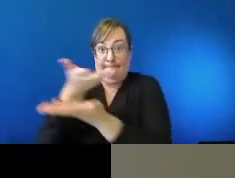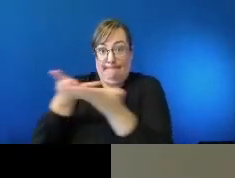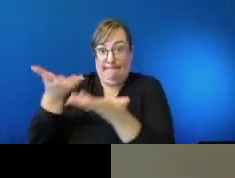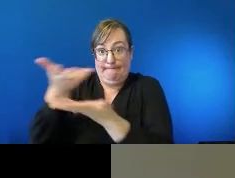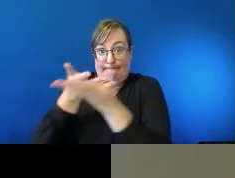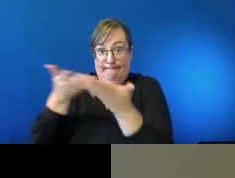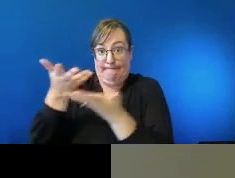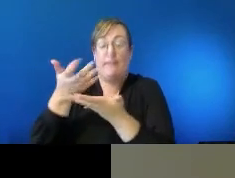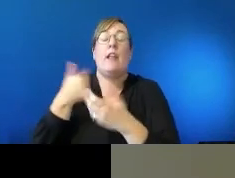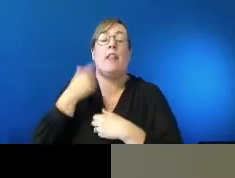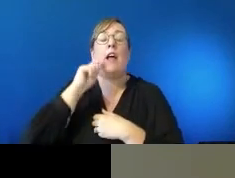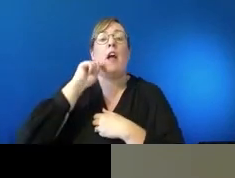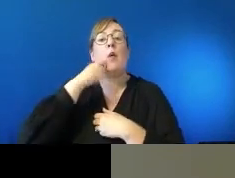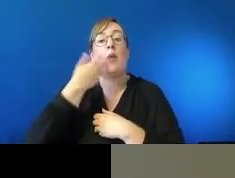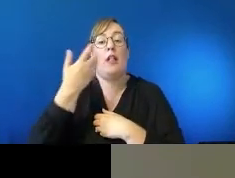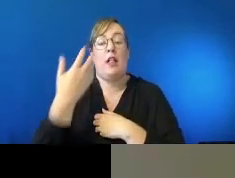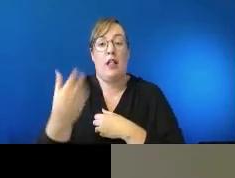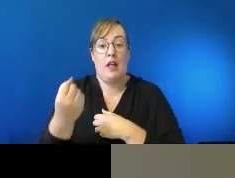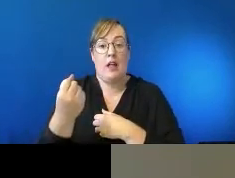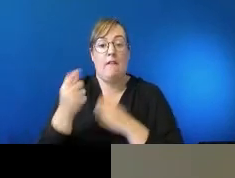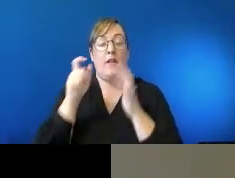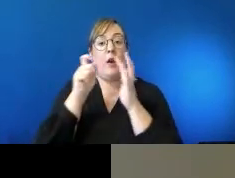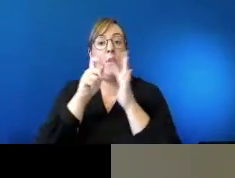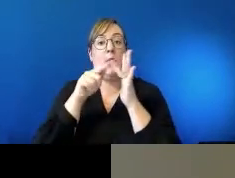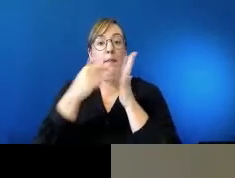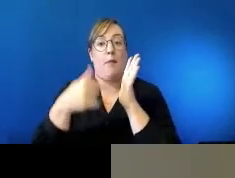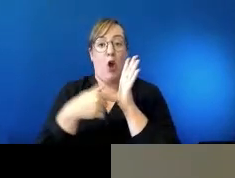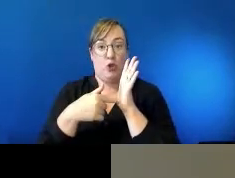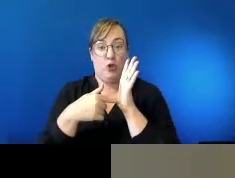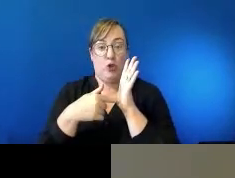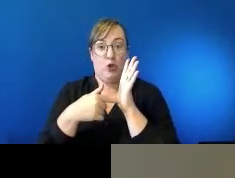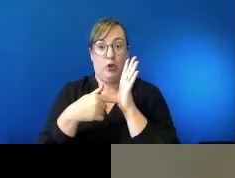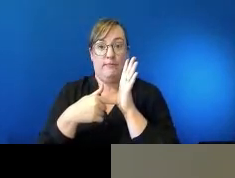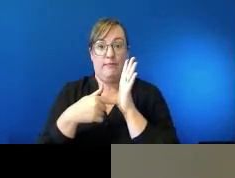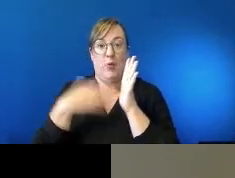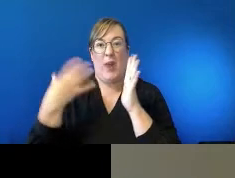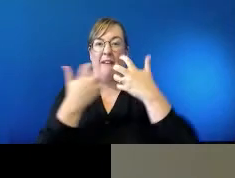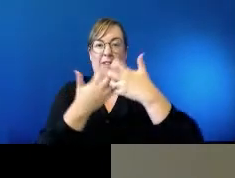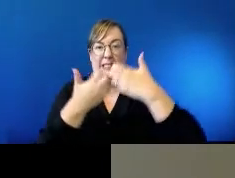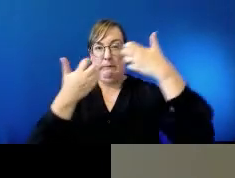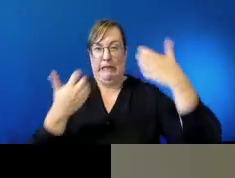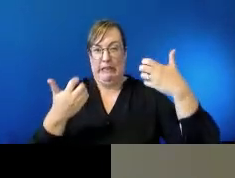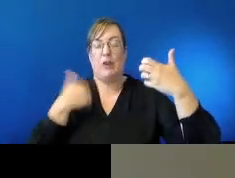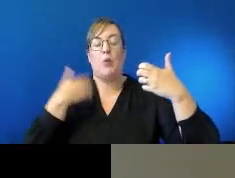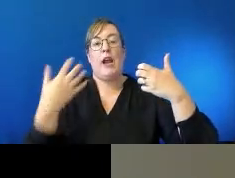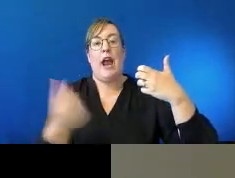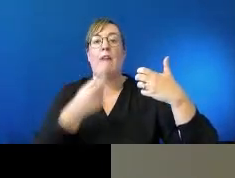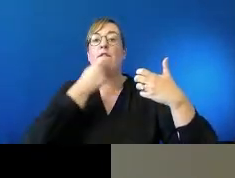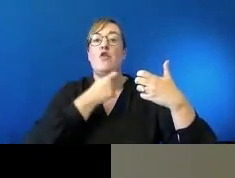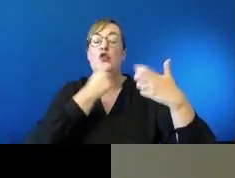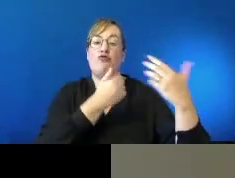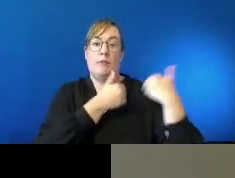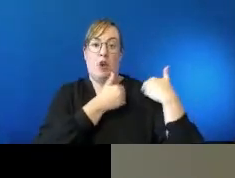up into, into posts of which, uh, we have several responsibilities